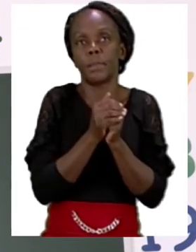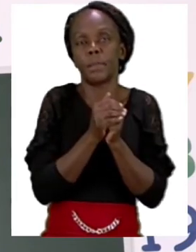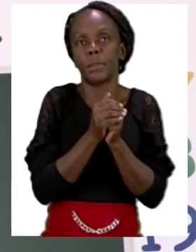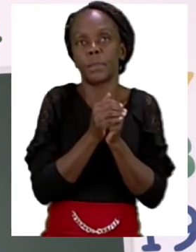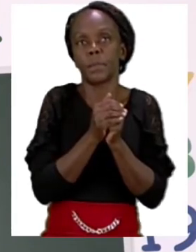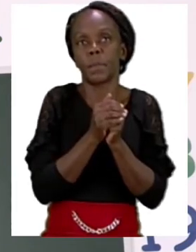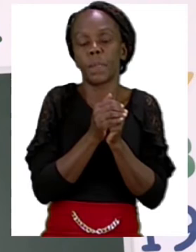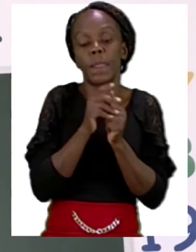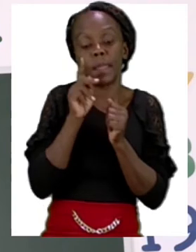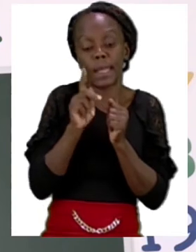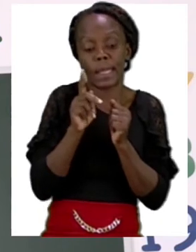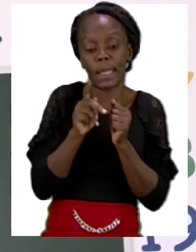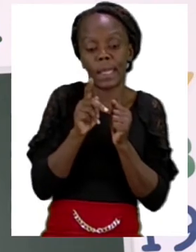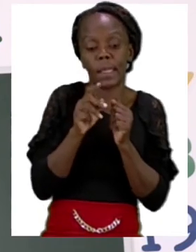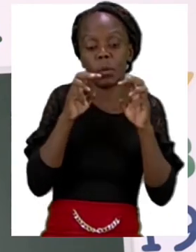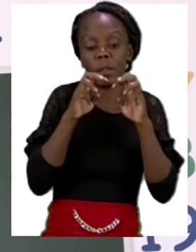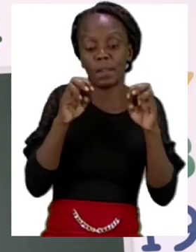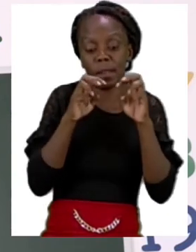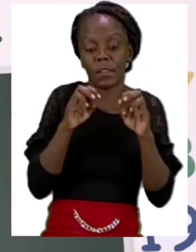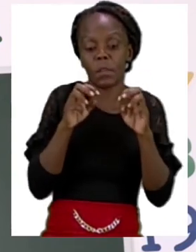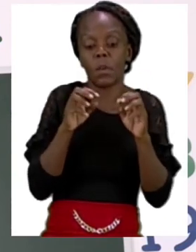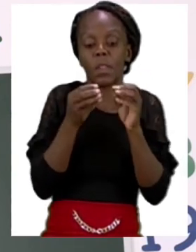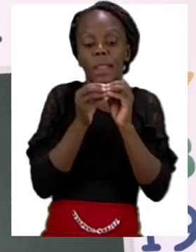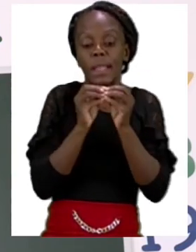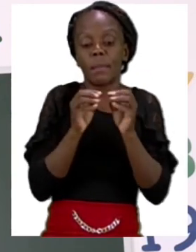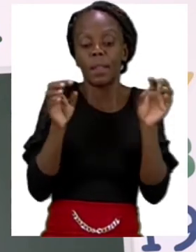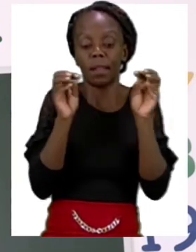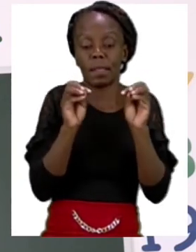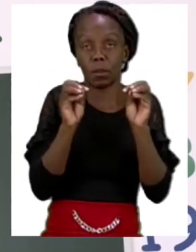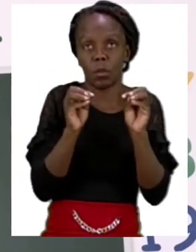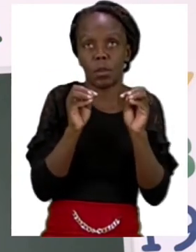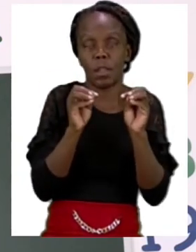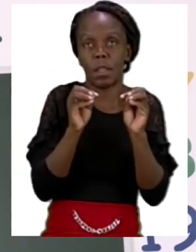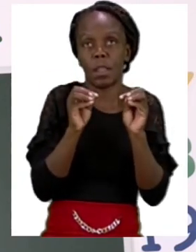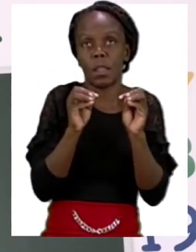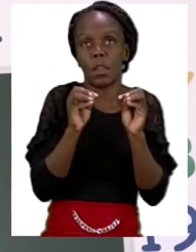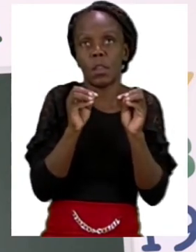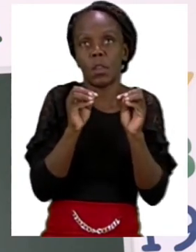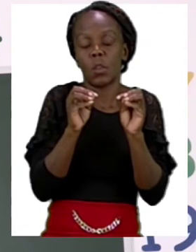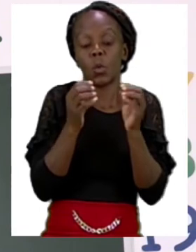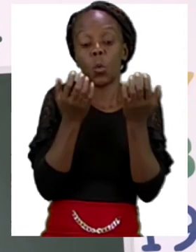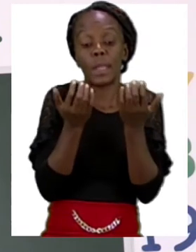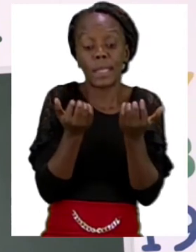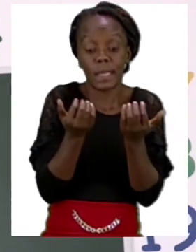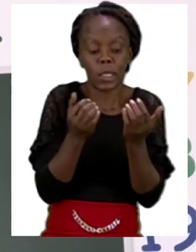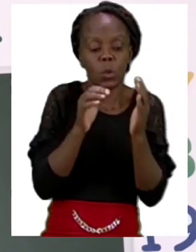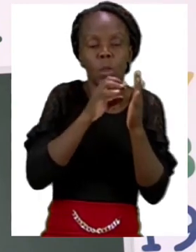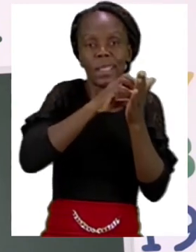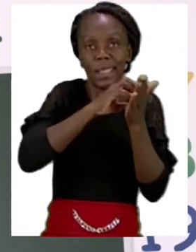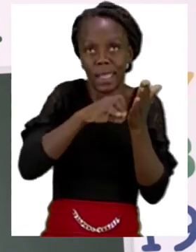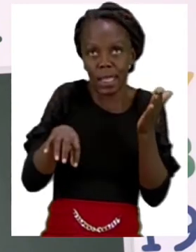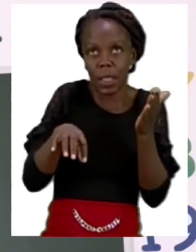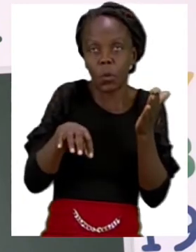number on the mitten, we need to subtract. So we say five minus, and